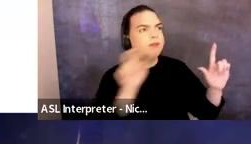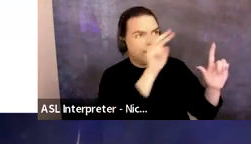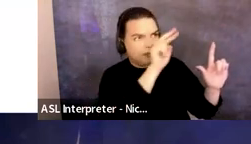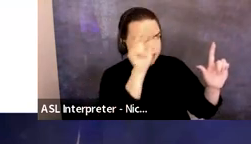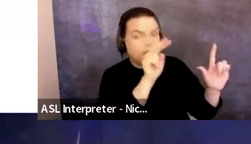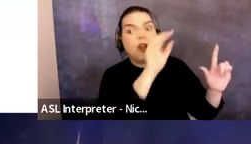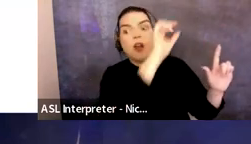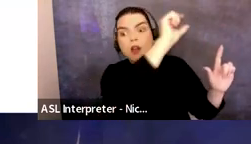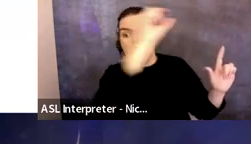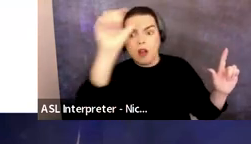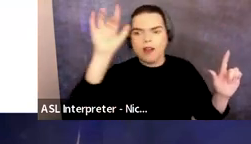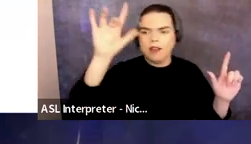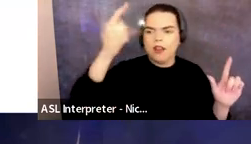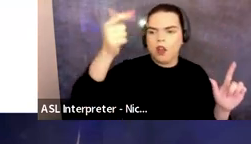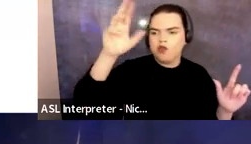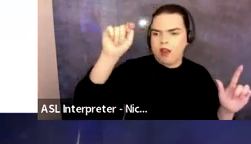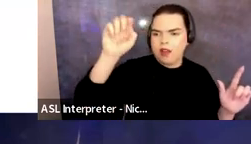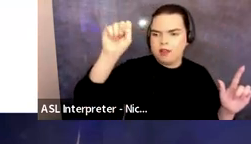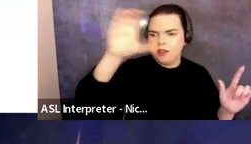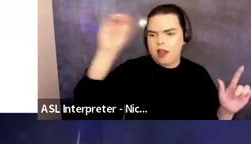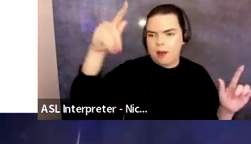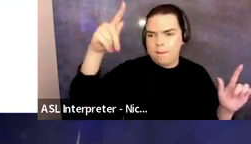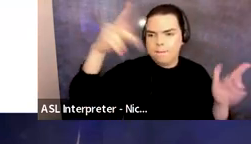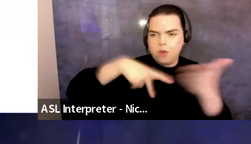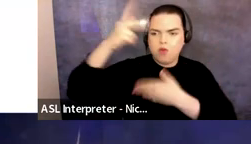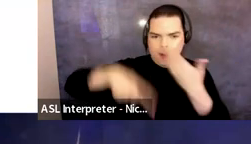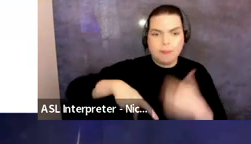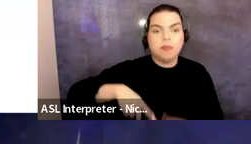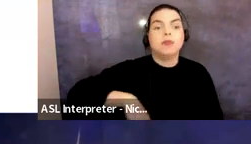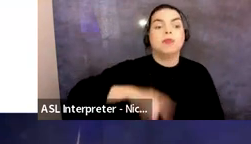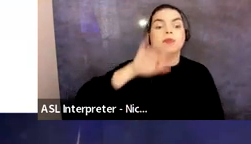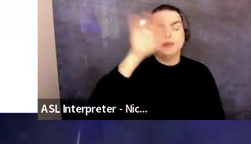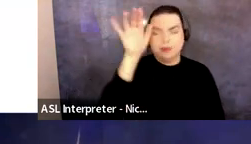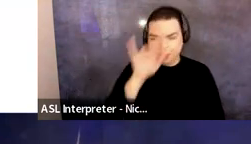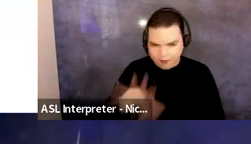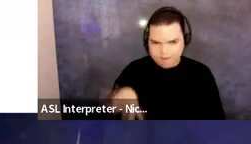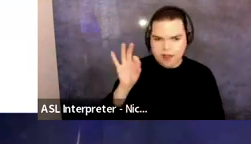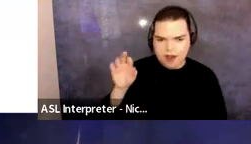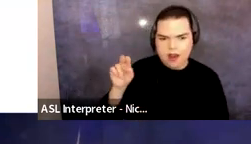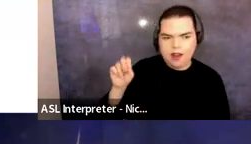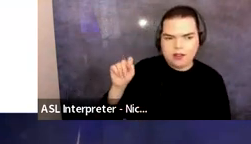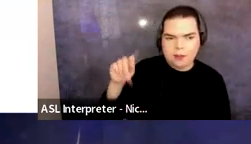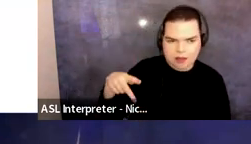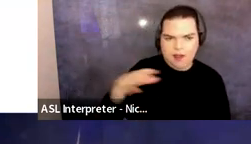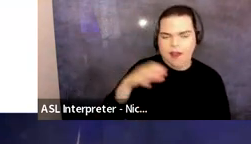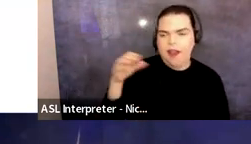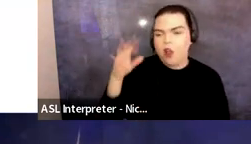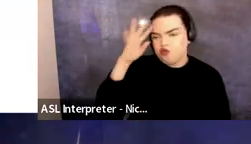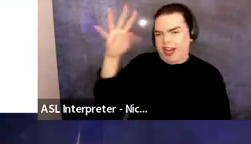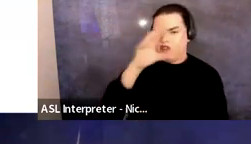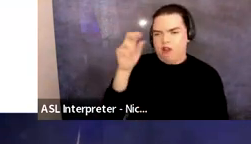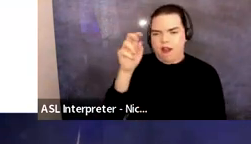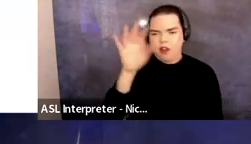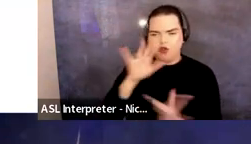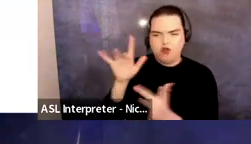grants and programs and navigating to the NTP creation and taurian grant page which looks like this. This